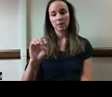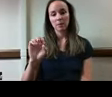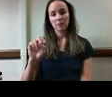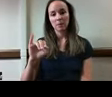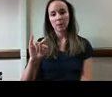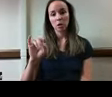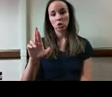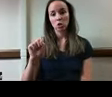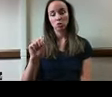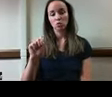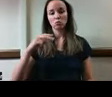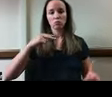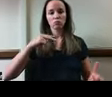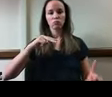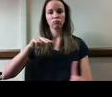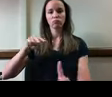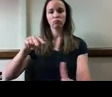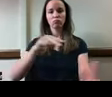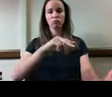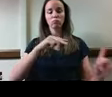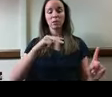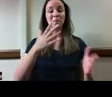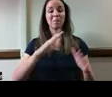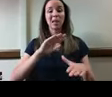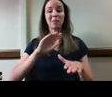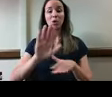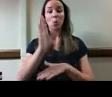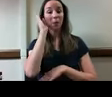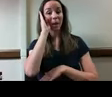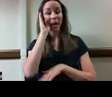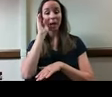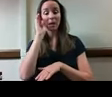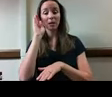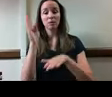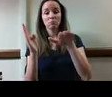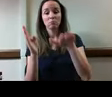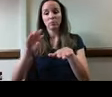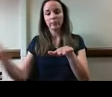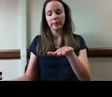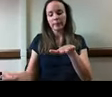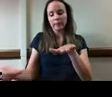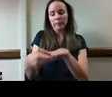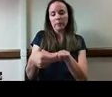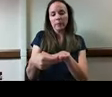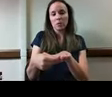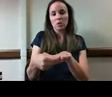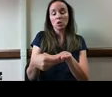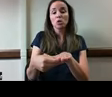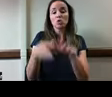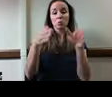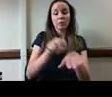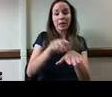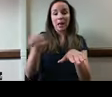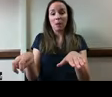be a monitor set under the mattress in your bed that notifies a caregiver when you've gotten in or out of bed.